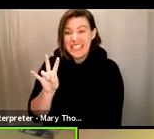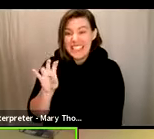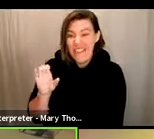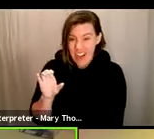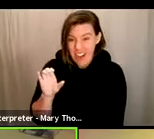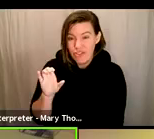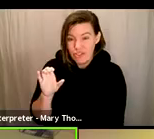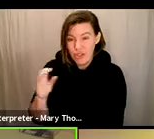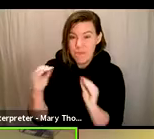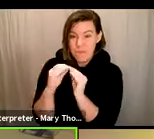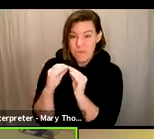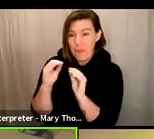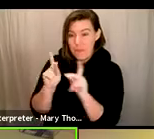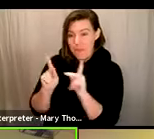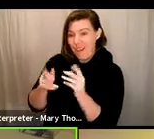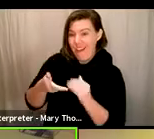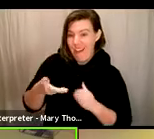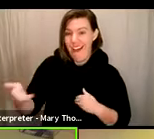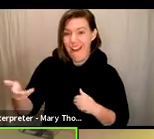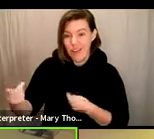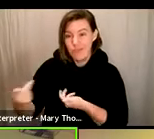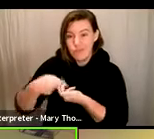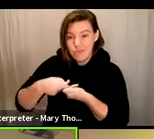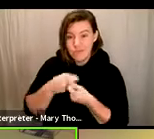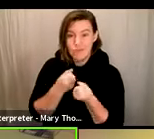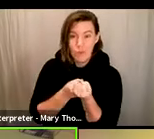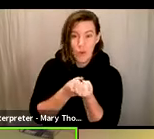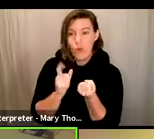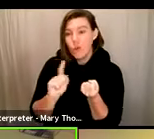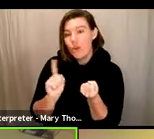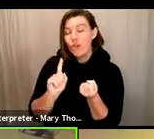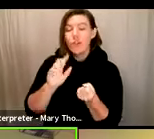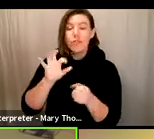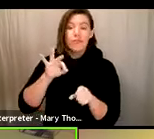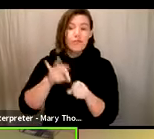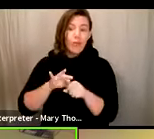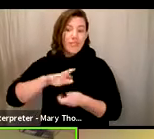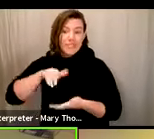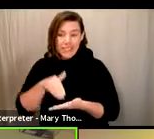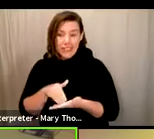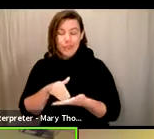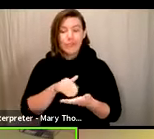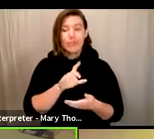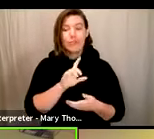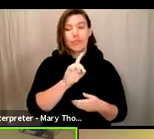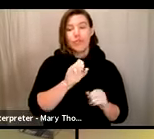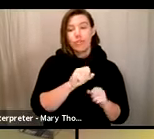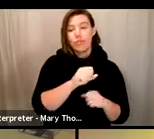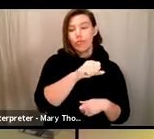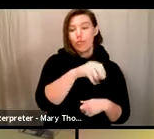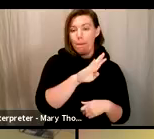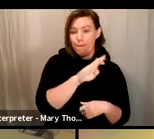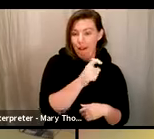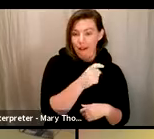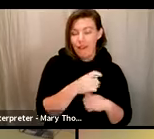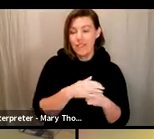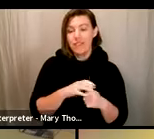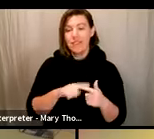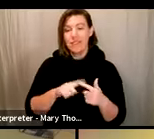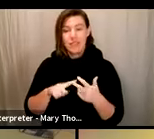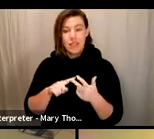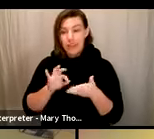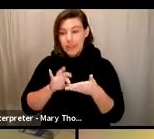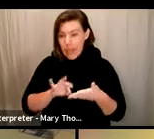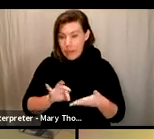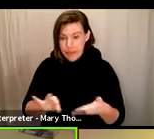who were working at vote centers, drop boxes, headquarters, processing all of the ballots, and we could not have done